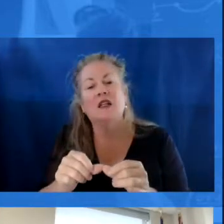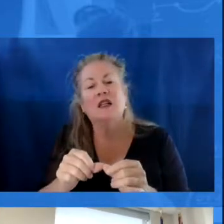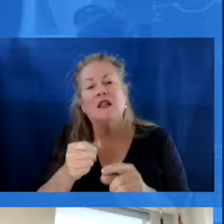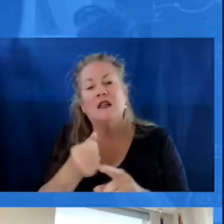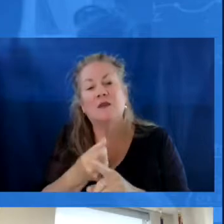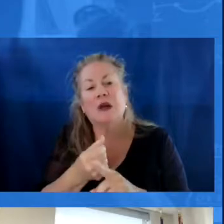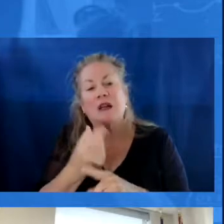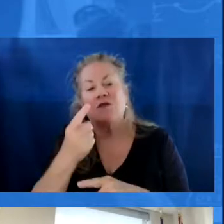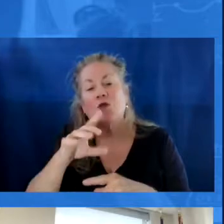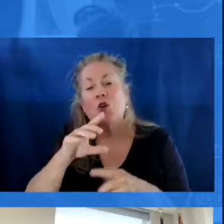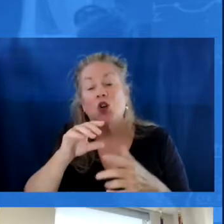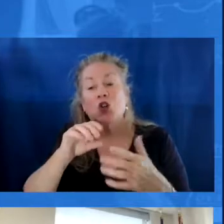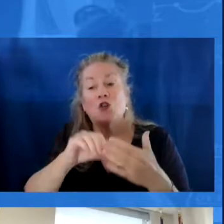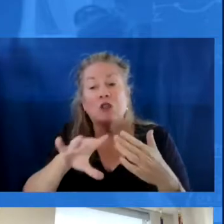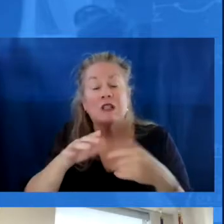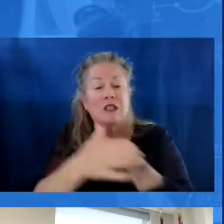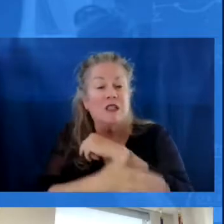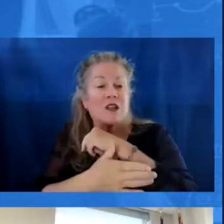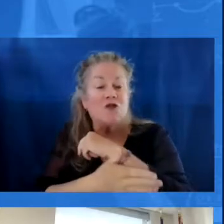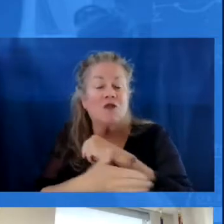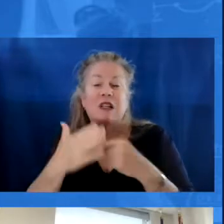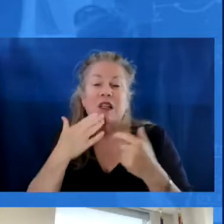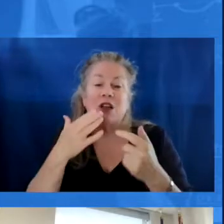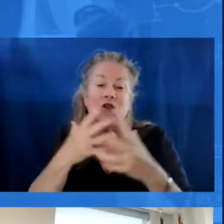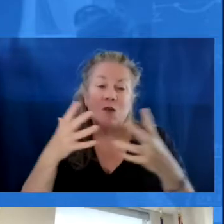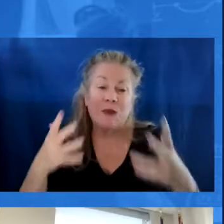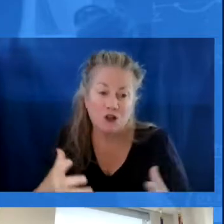impact for the students in this country. So thank you very much.